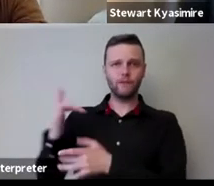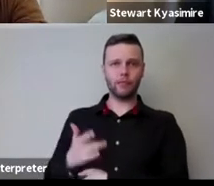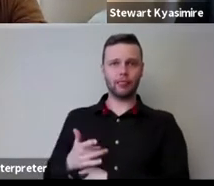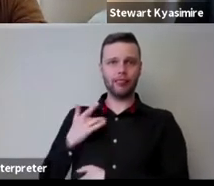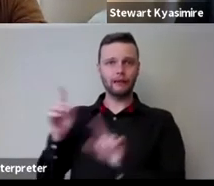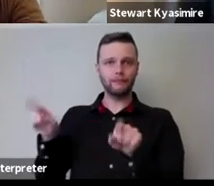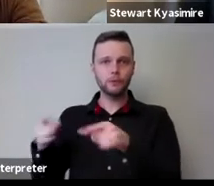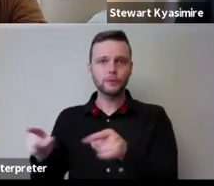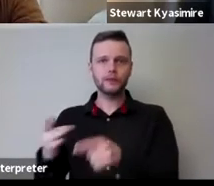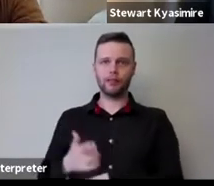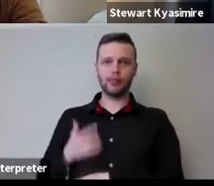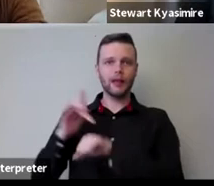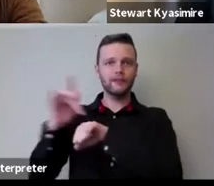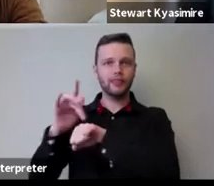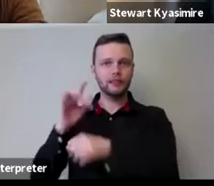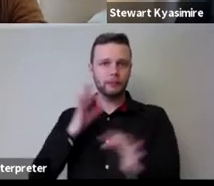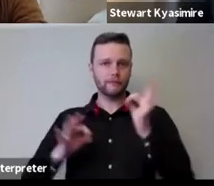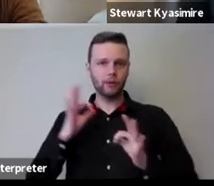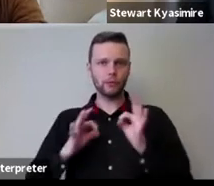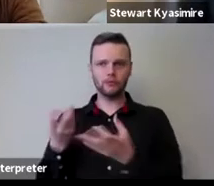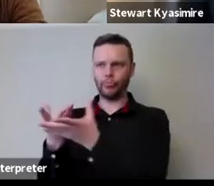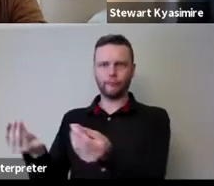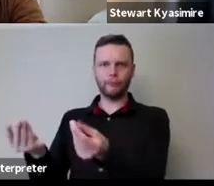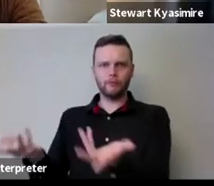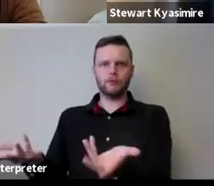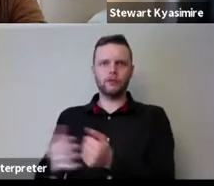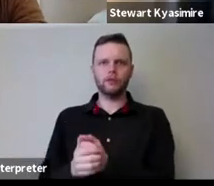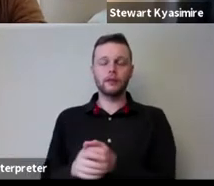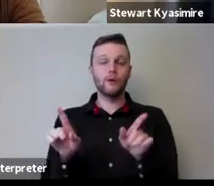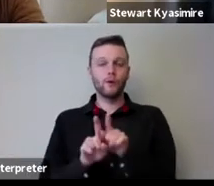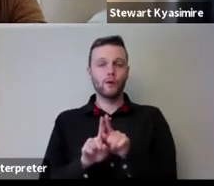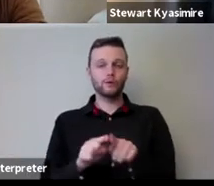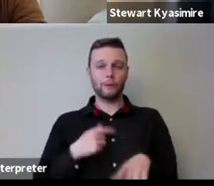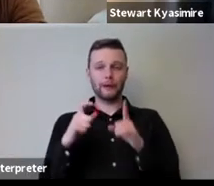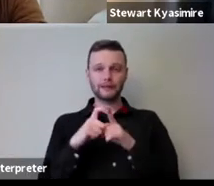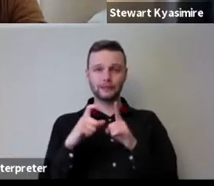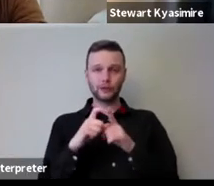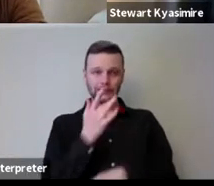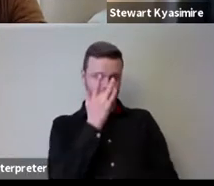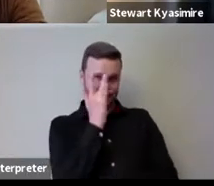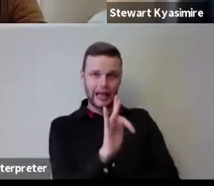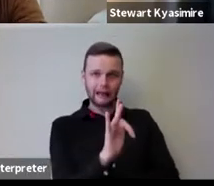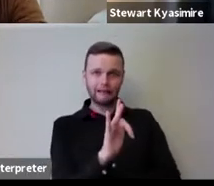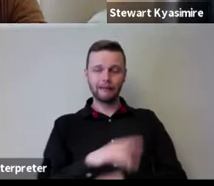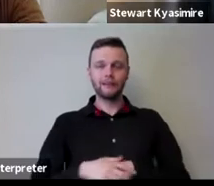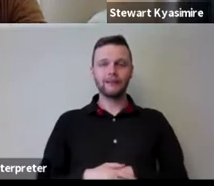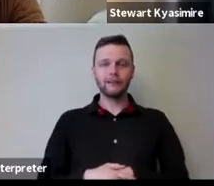music and theater performance and um and also I have a 10 year old daughter I'm so I'm so endeared by Stuart's story about